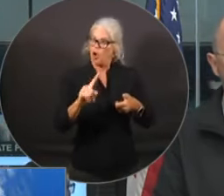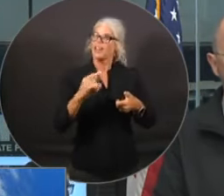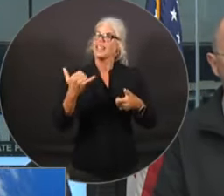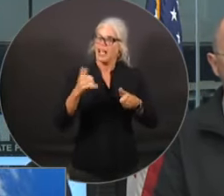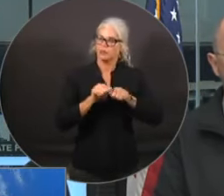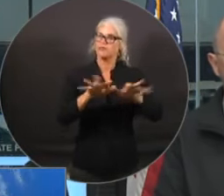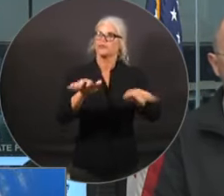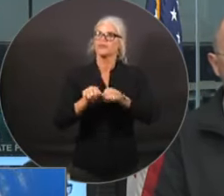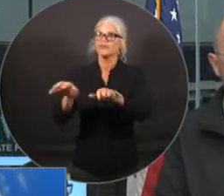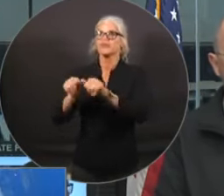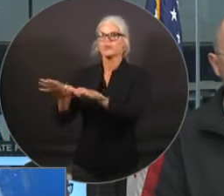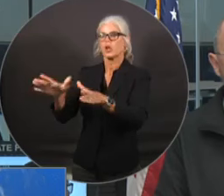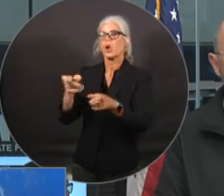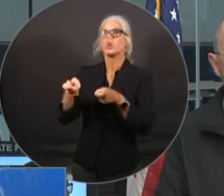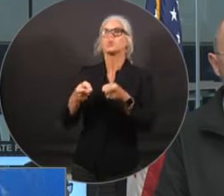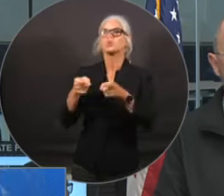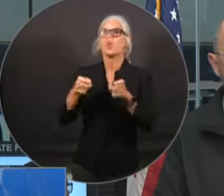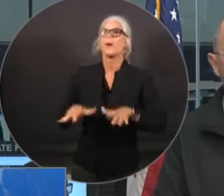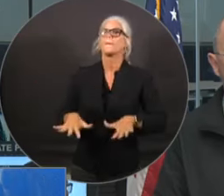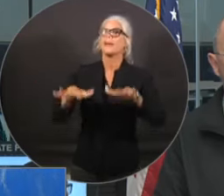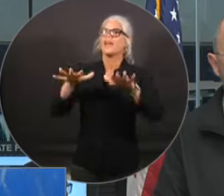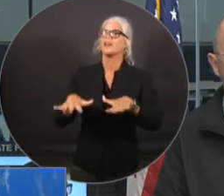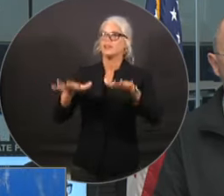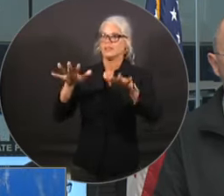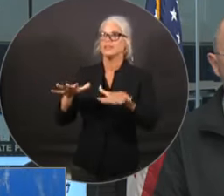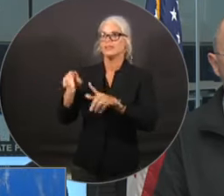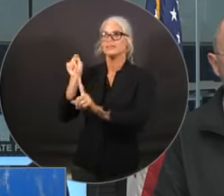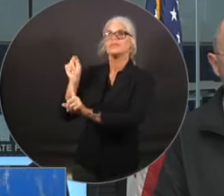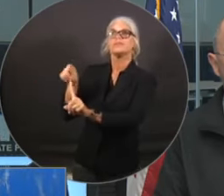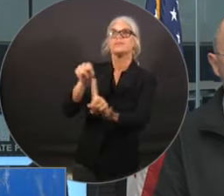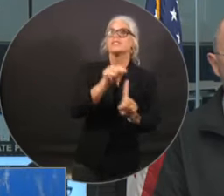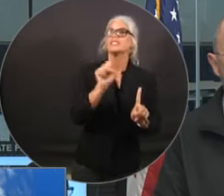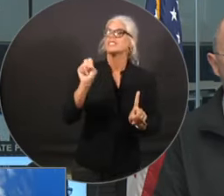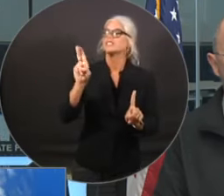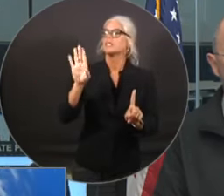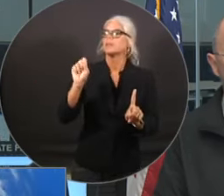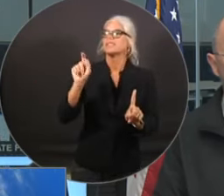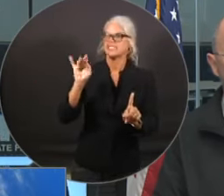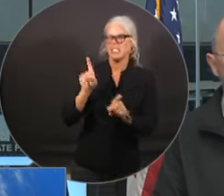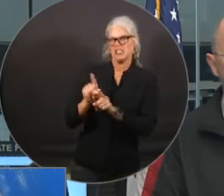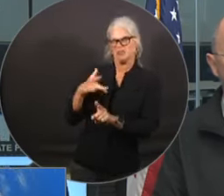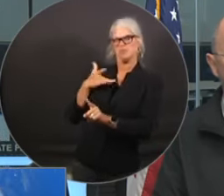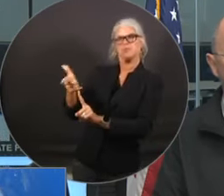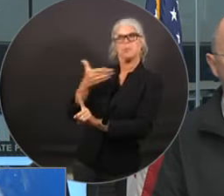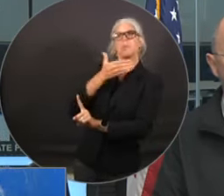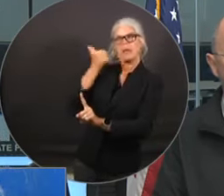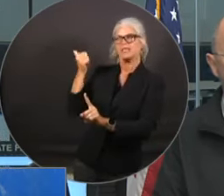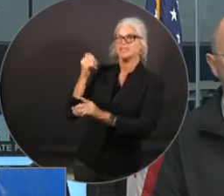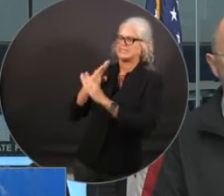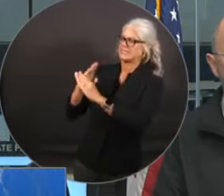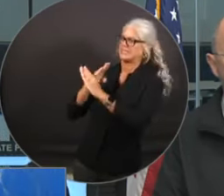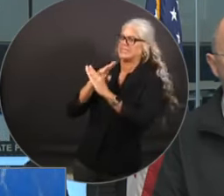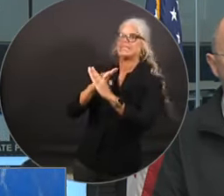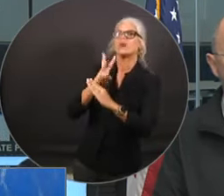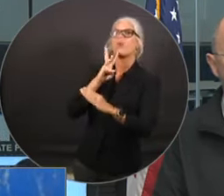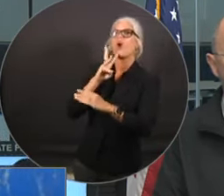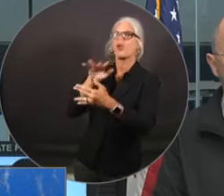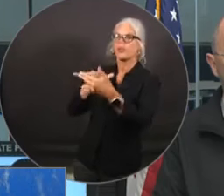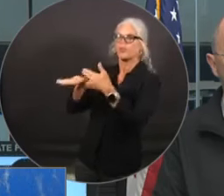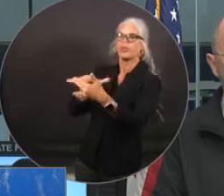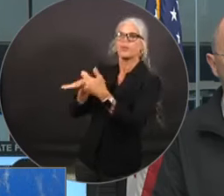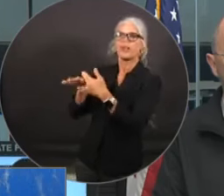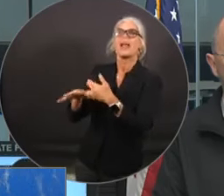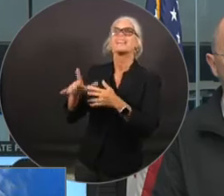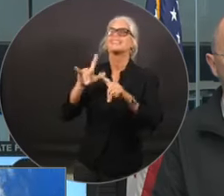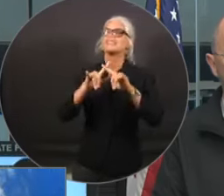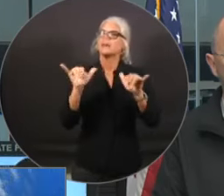substations as a best practice to ensure powers maintained throughout the storm for as many Floridians as possible.